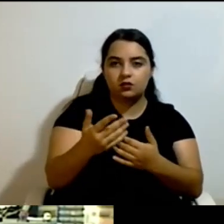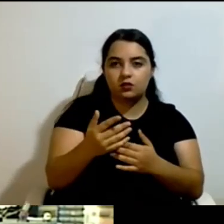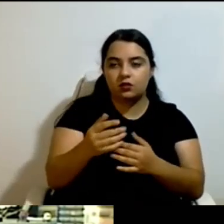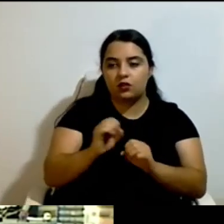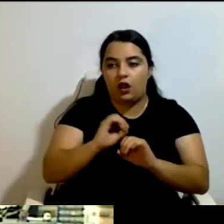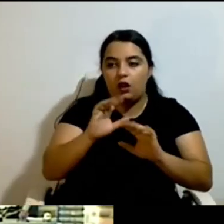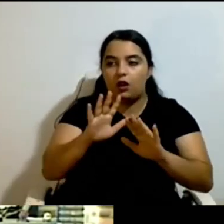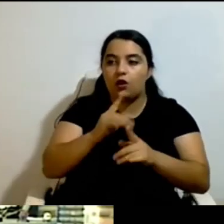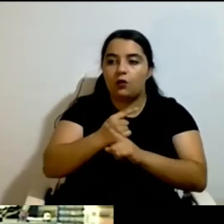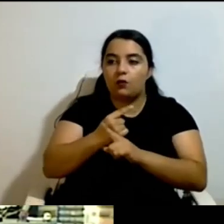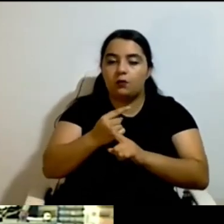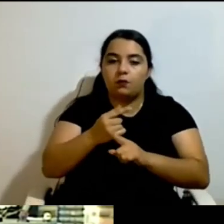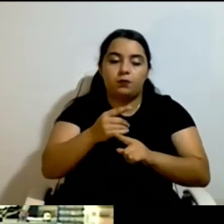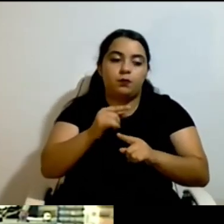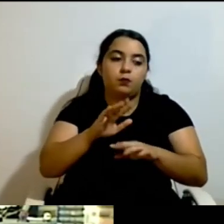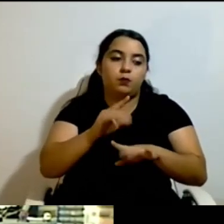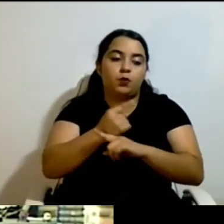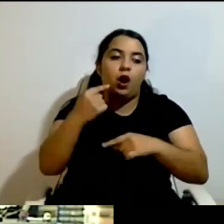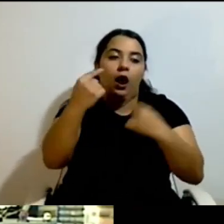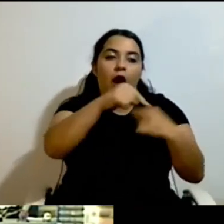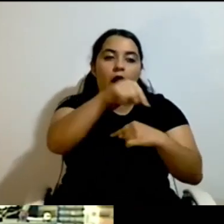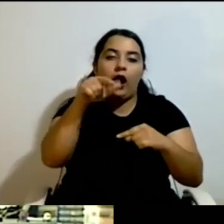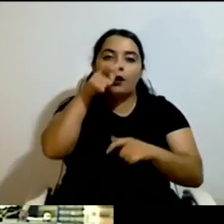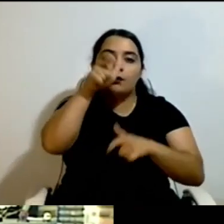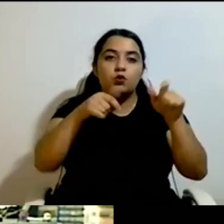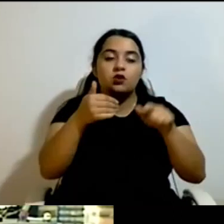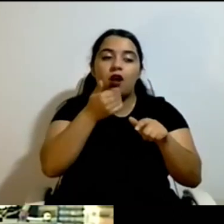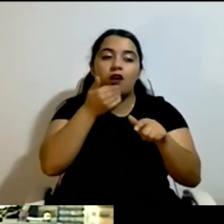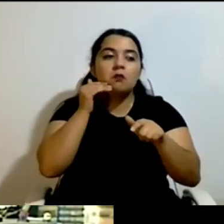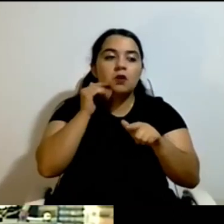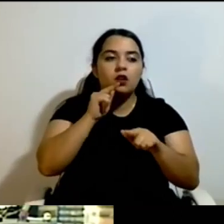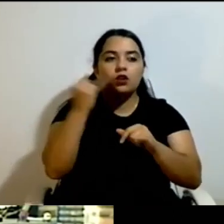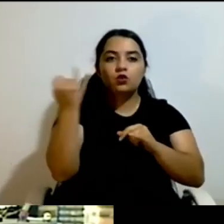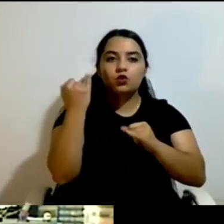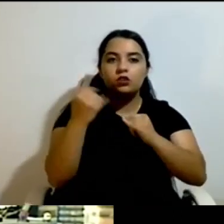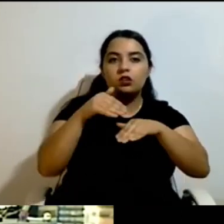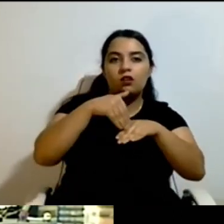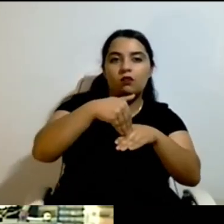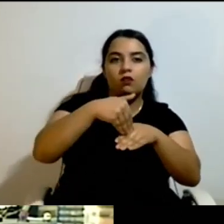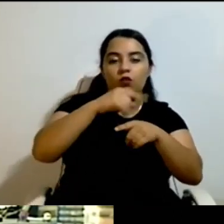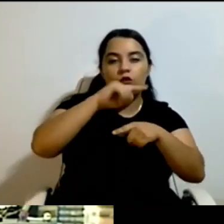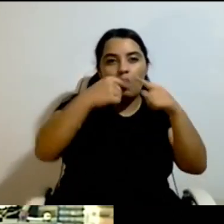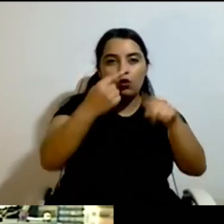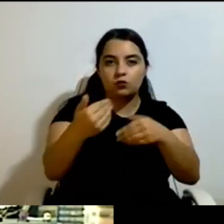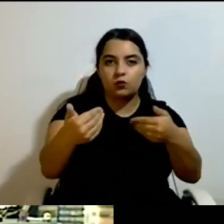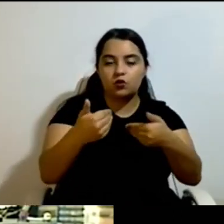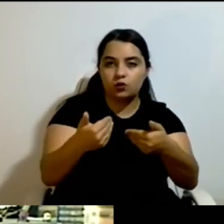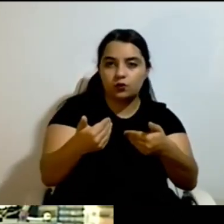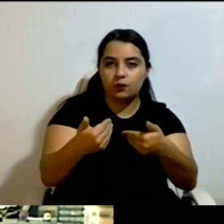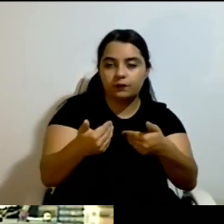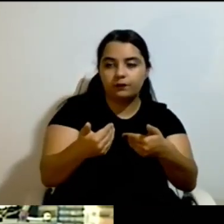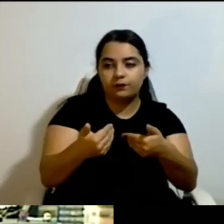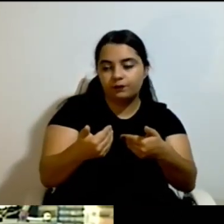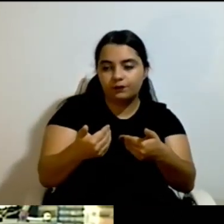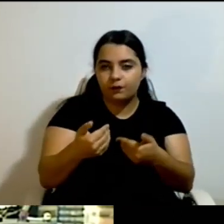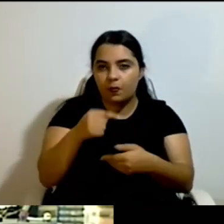the assistance budget for the administration of the assistance budget. So there is a certain amount of hours depending on how